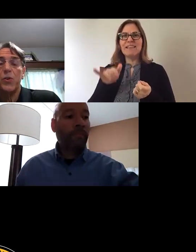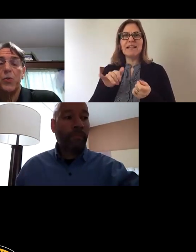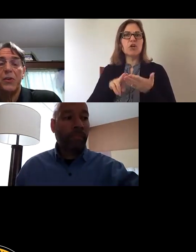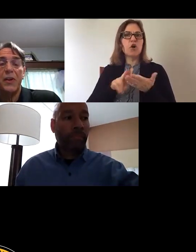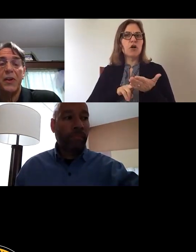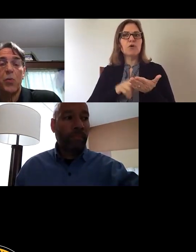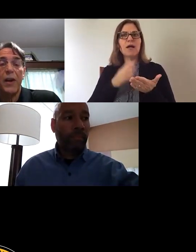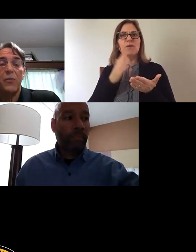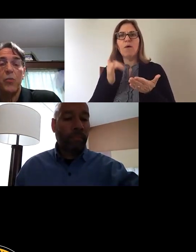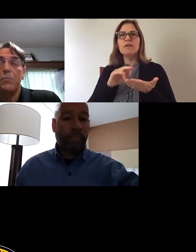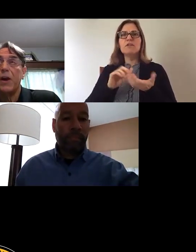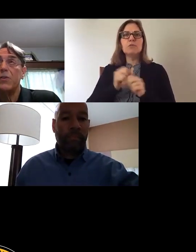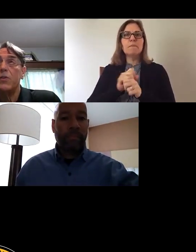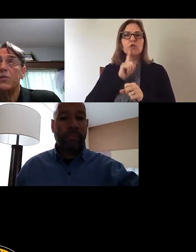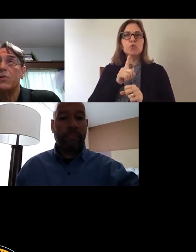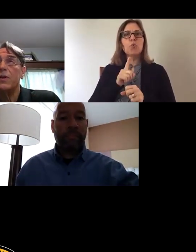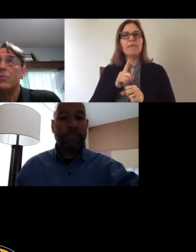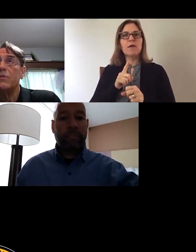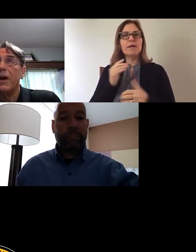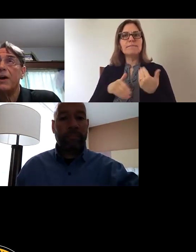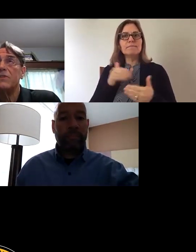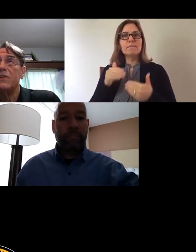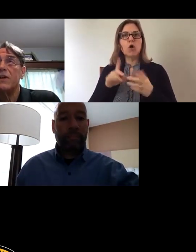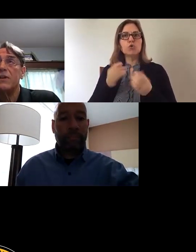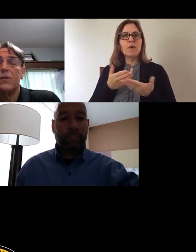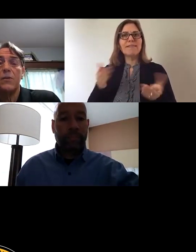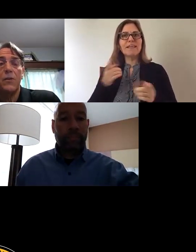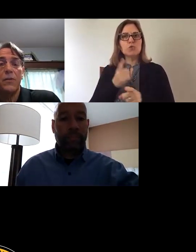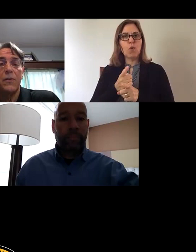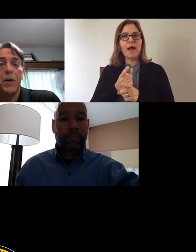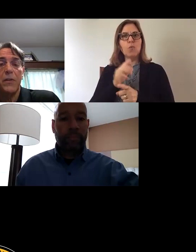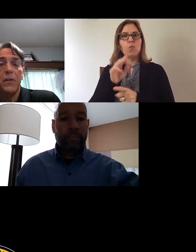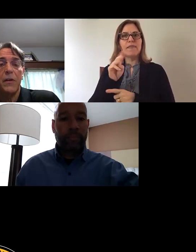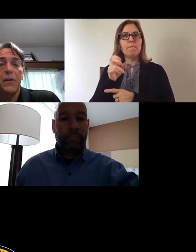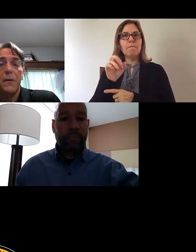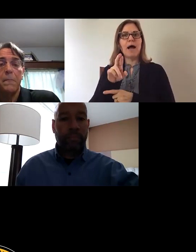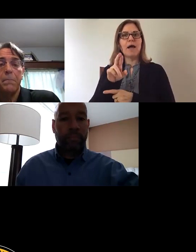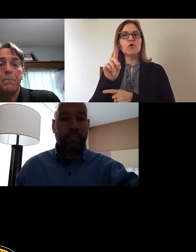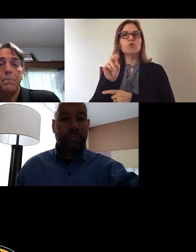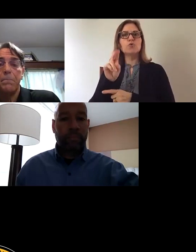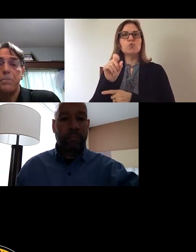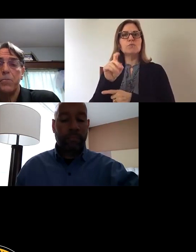sure that we're doing things right with Meijer-Dussel that was passed, uh, earlier this month.